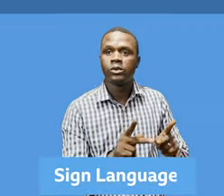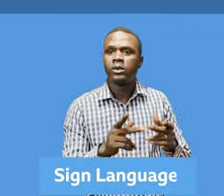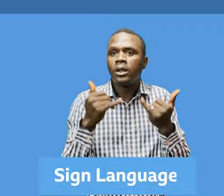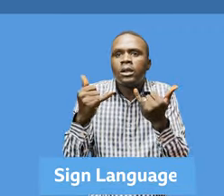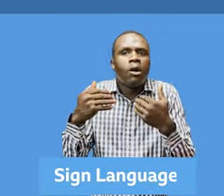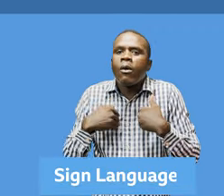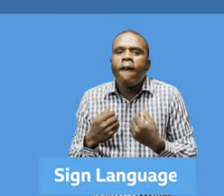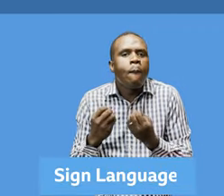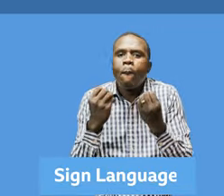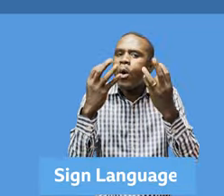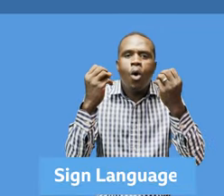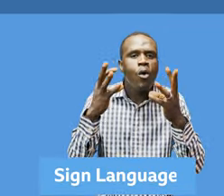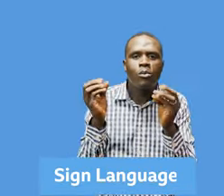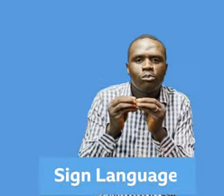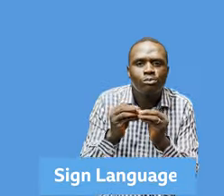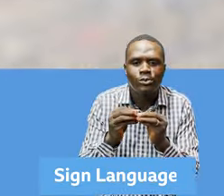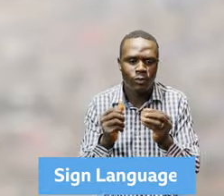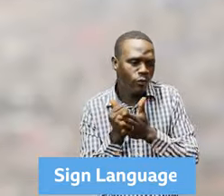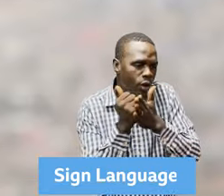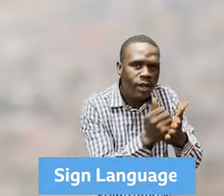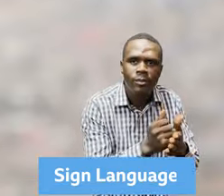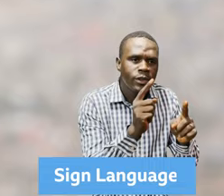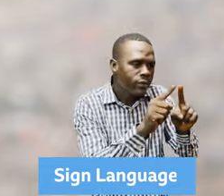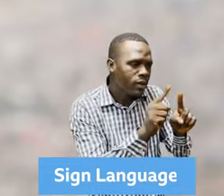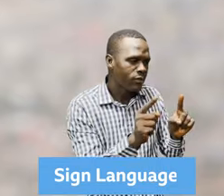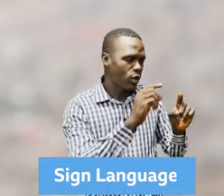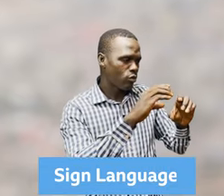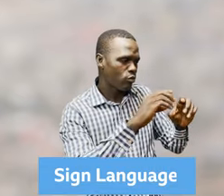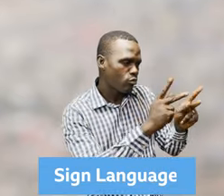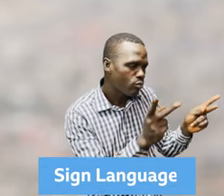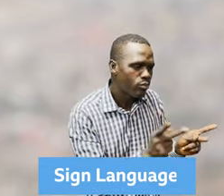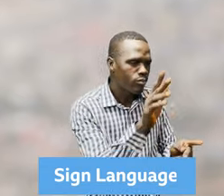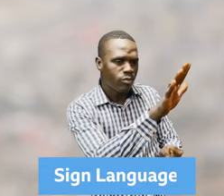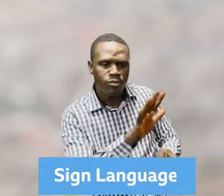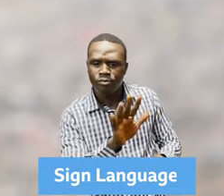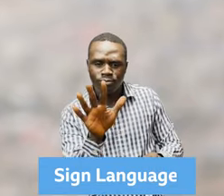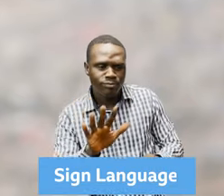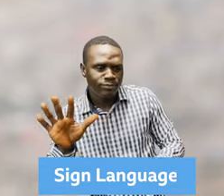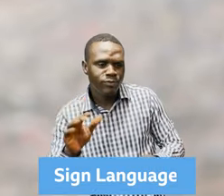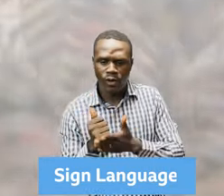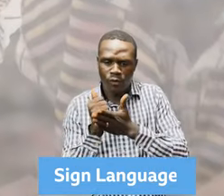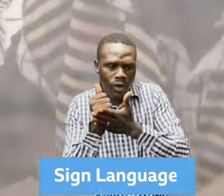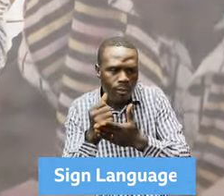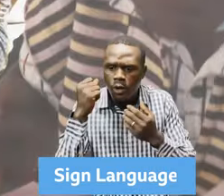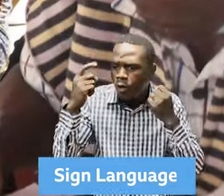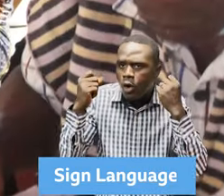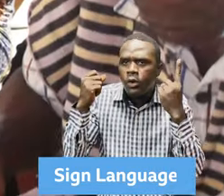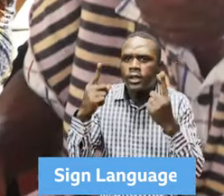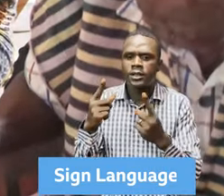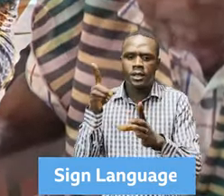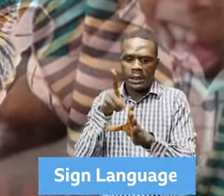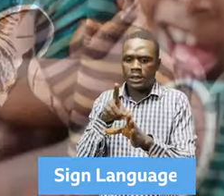protection of the most vulnerable, where key actions were taken towards changing community behavior and understanding of the rights